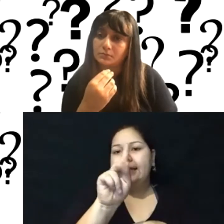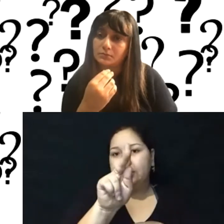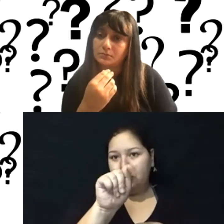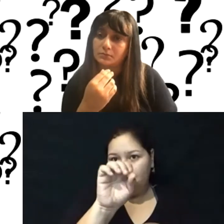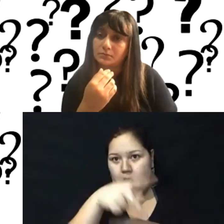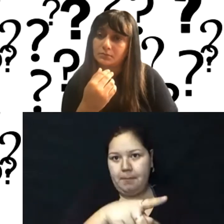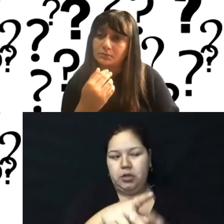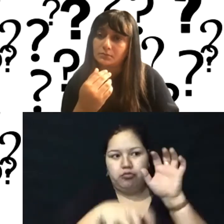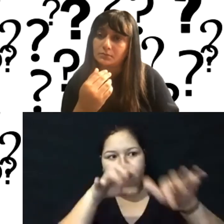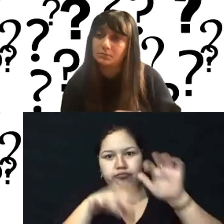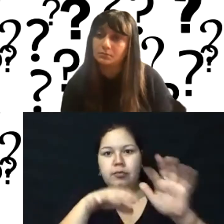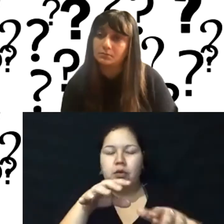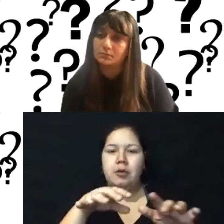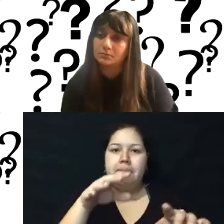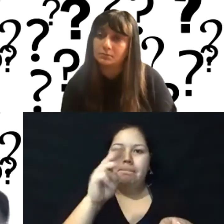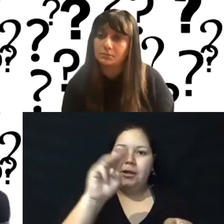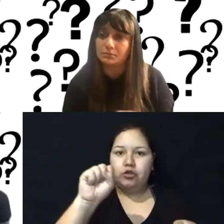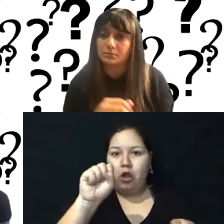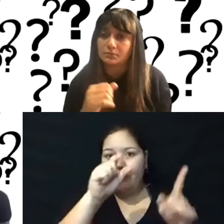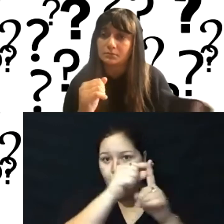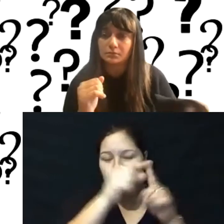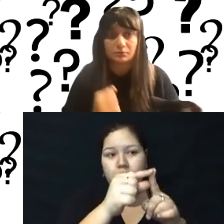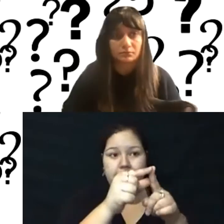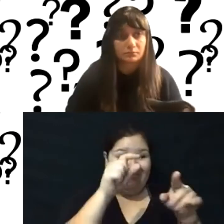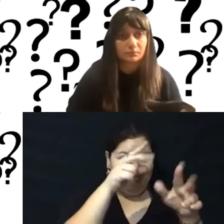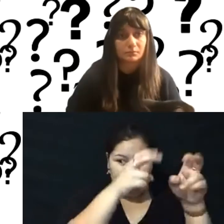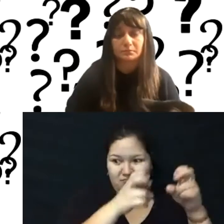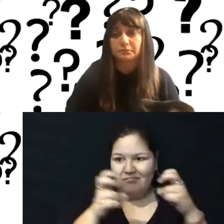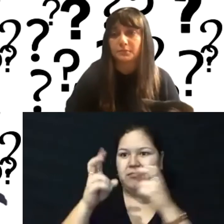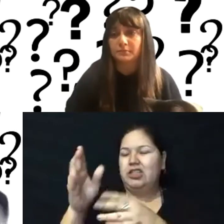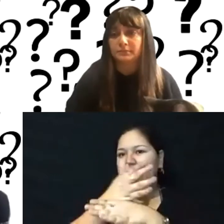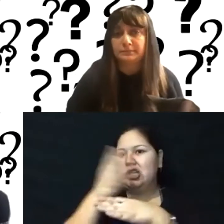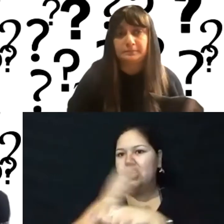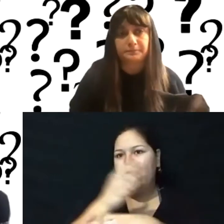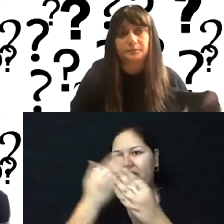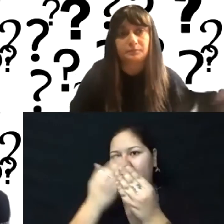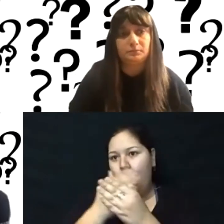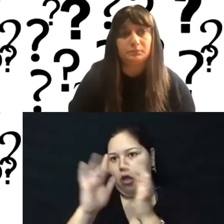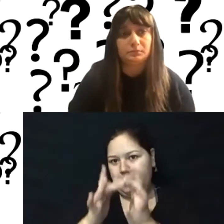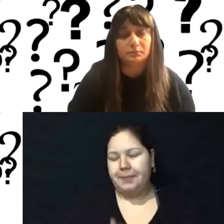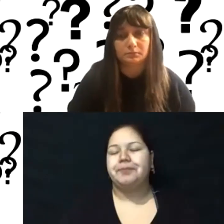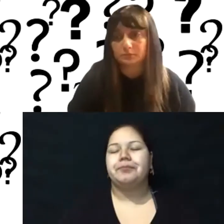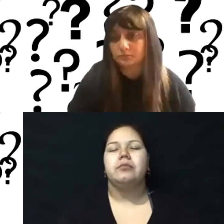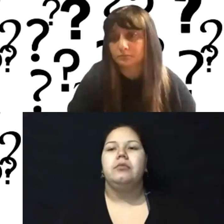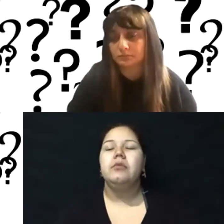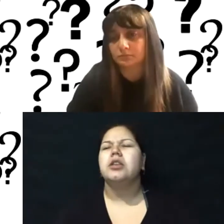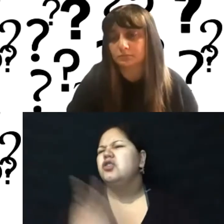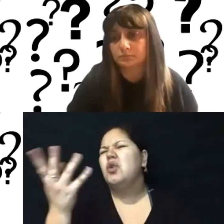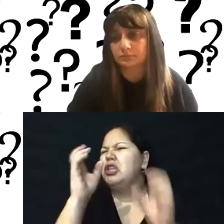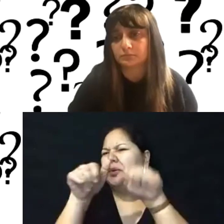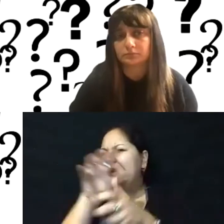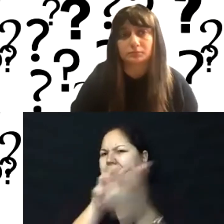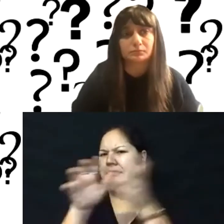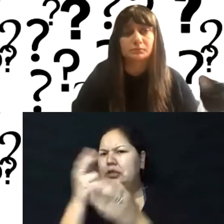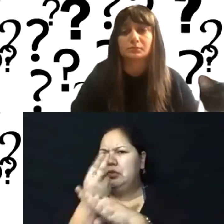word, um, and then share those files, um, you know, online. Um, so you can do, you know, kind of a mixture of